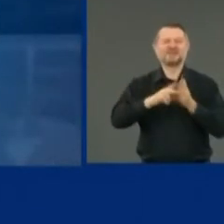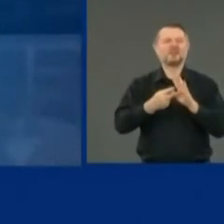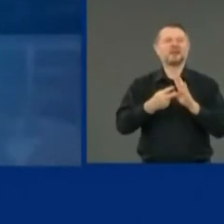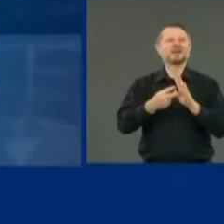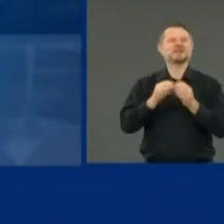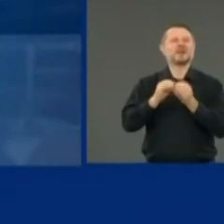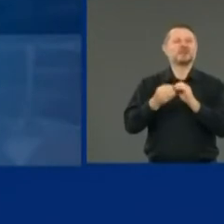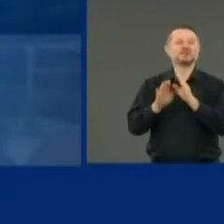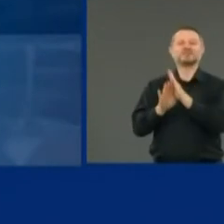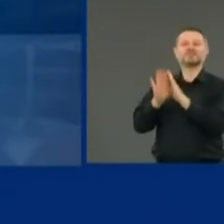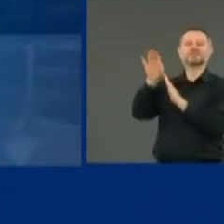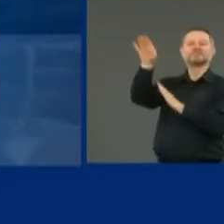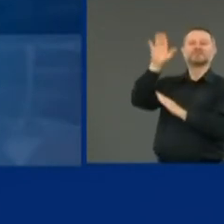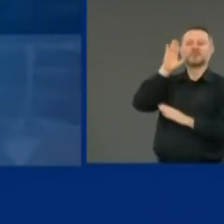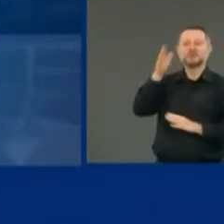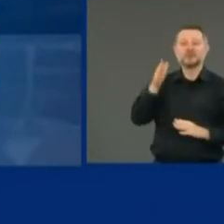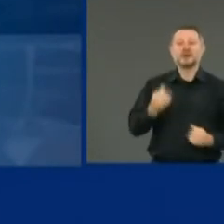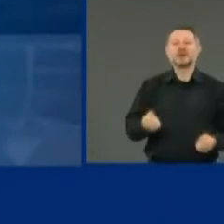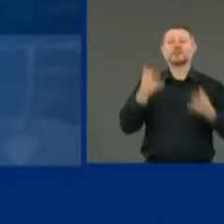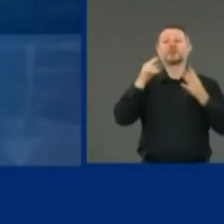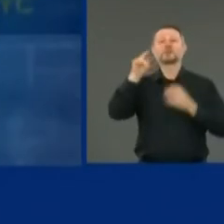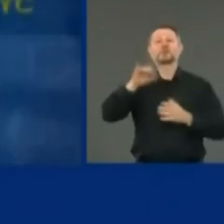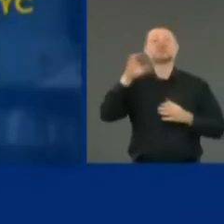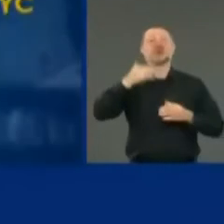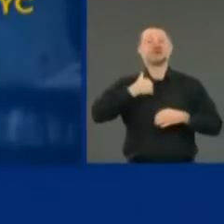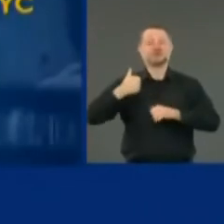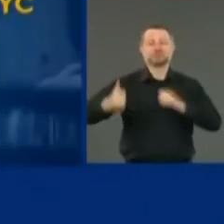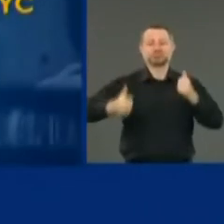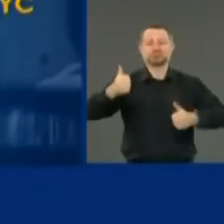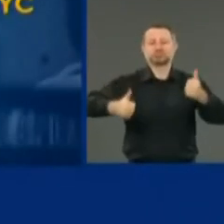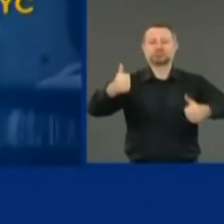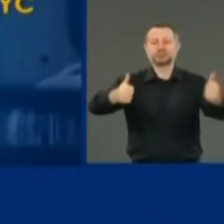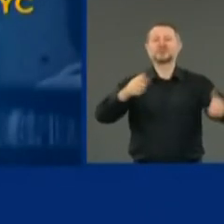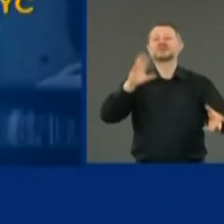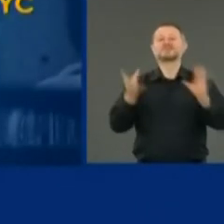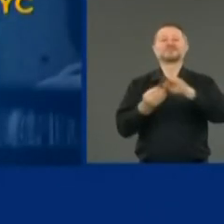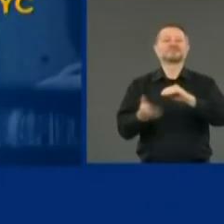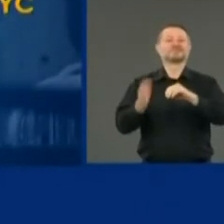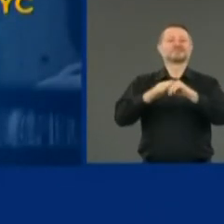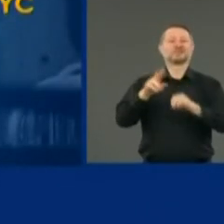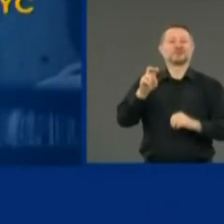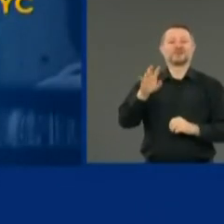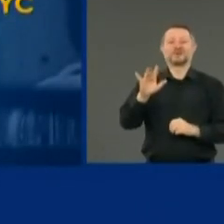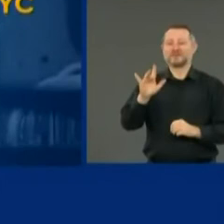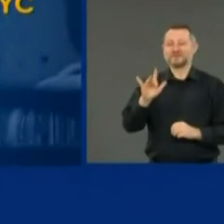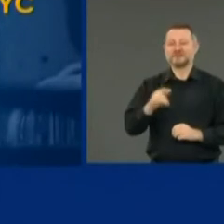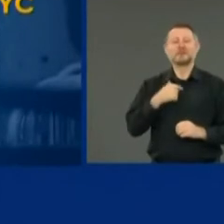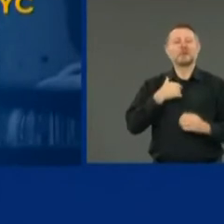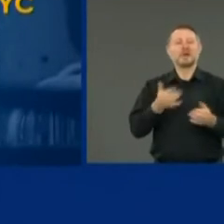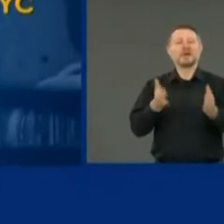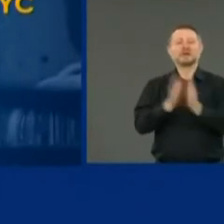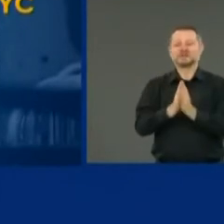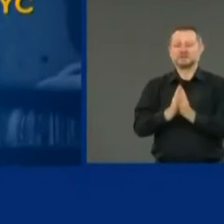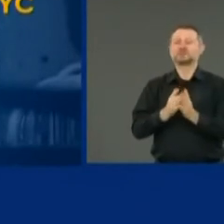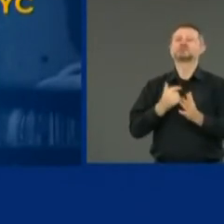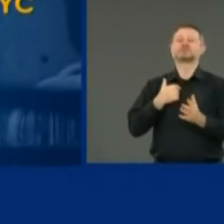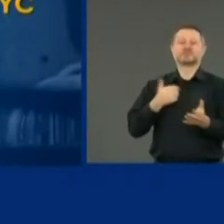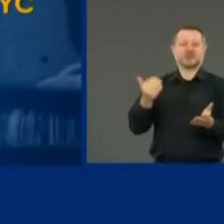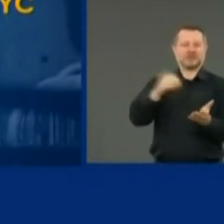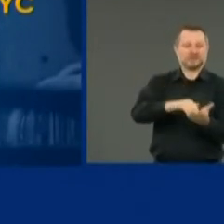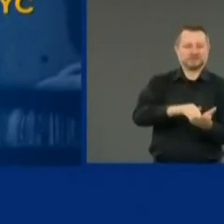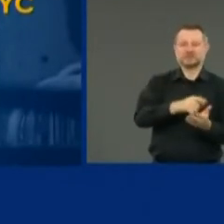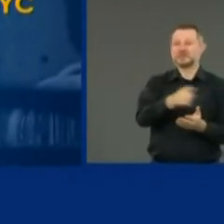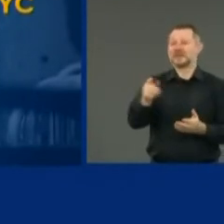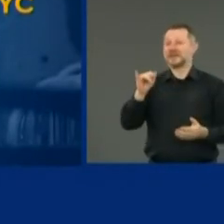We're going to increase the number of testing sites in New York. And I'm going to ask again, if you were at a protest,